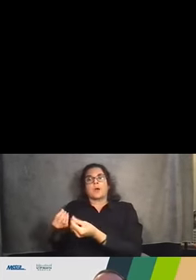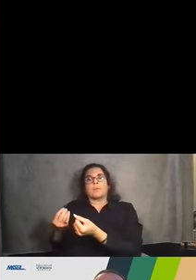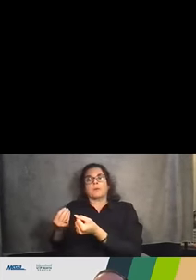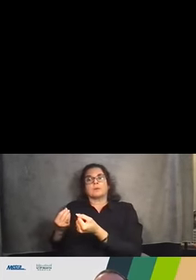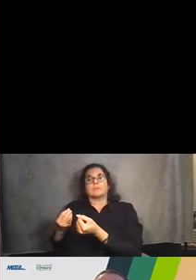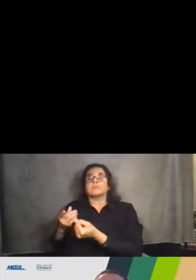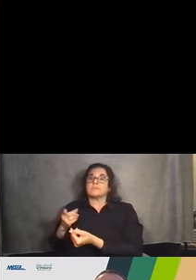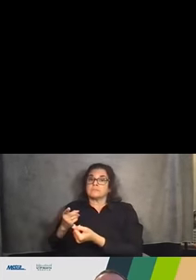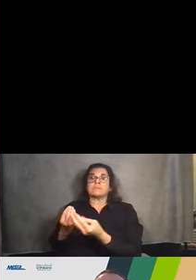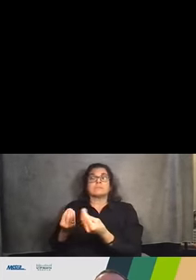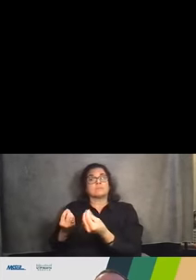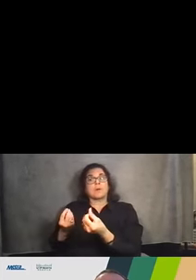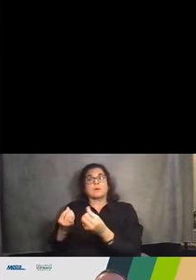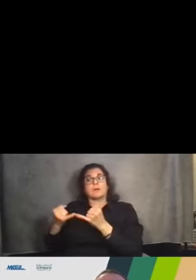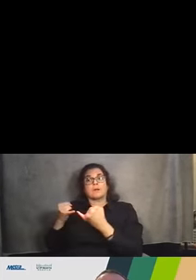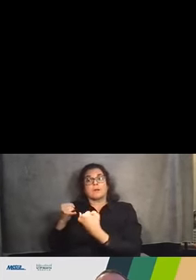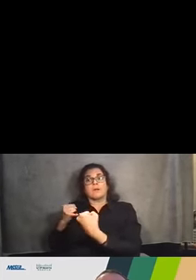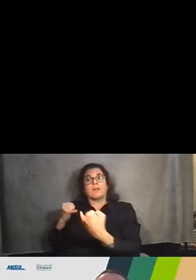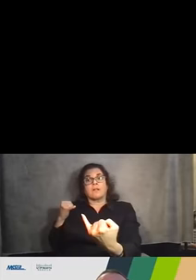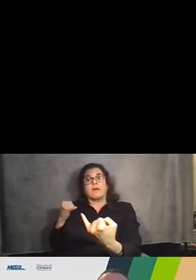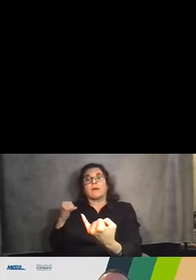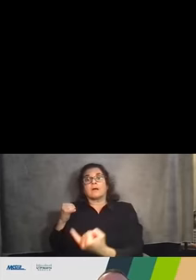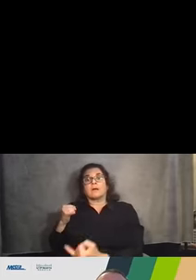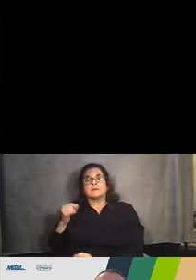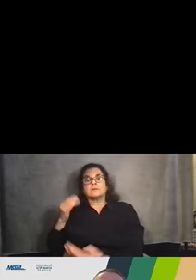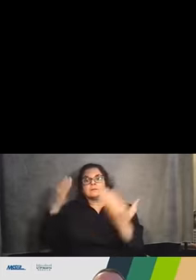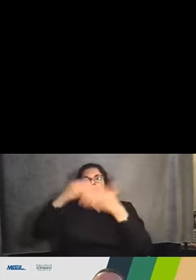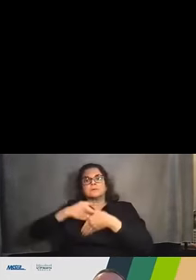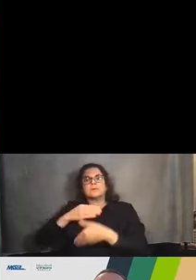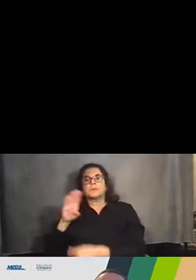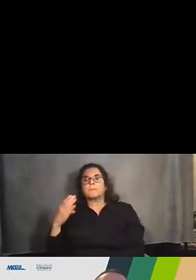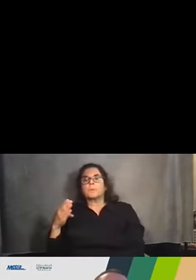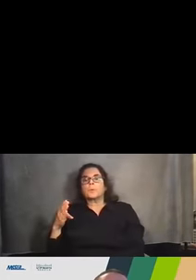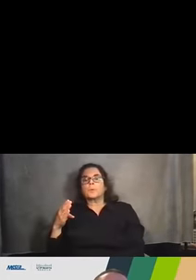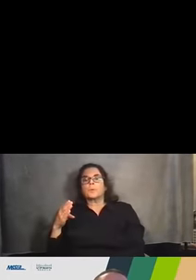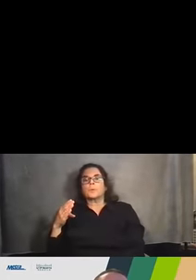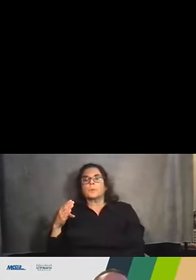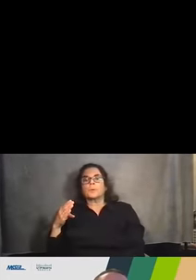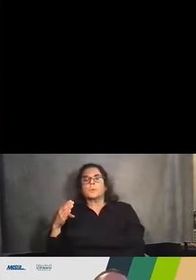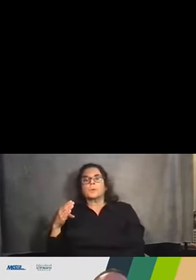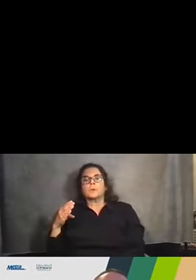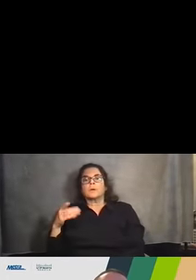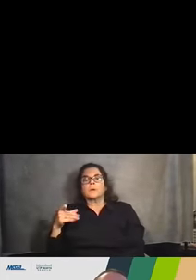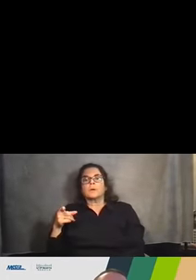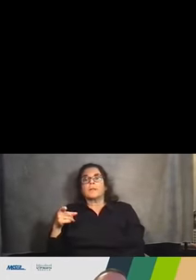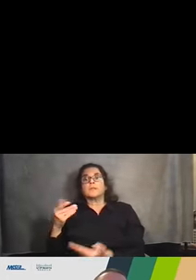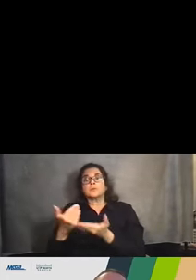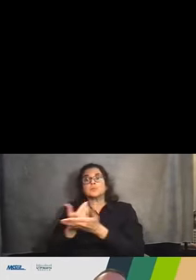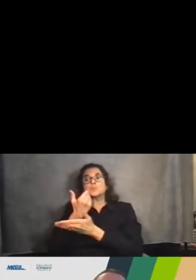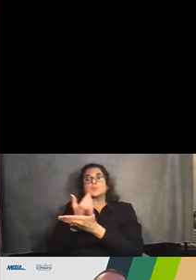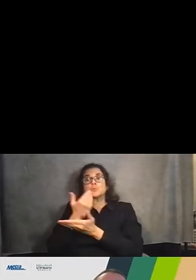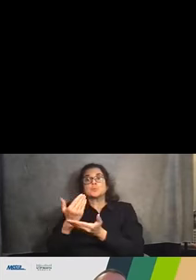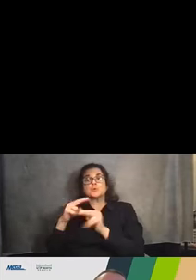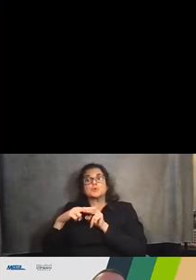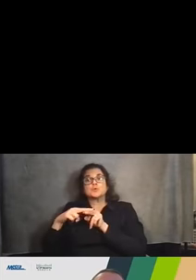line in navy there, and the proposed track in green. And these are